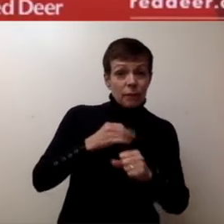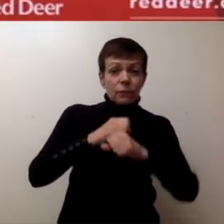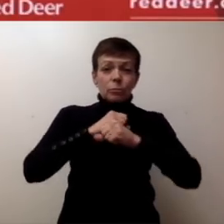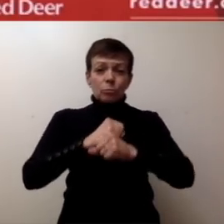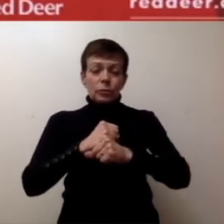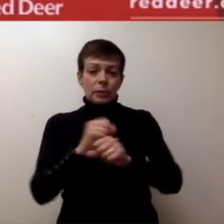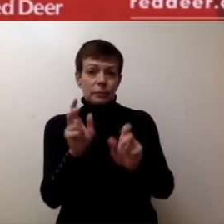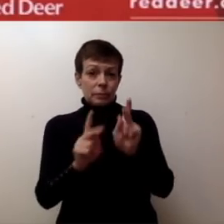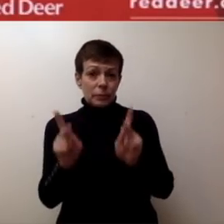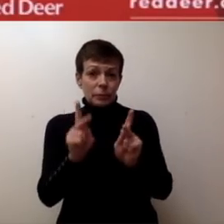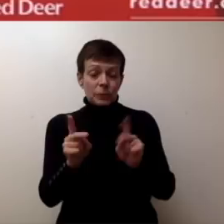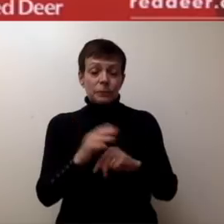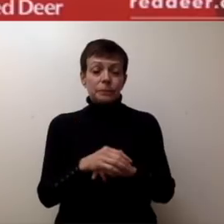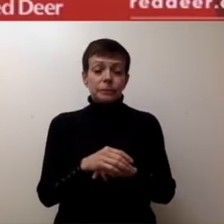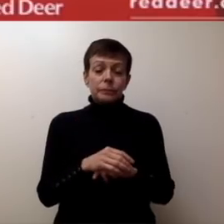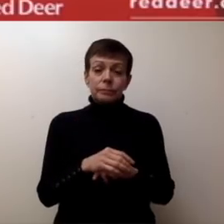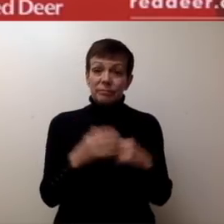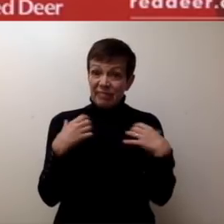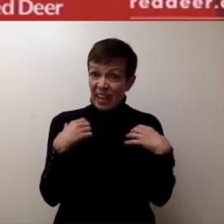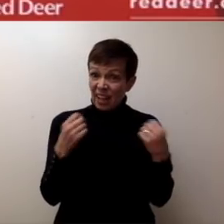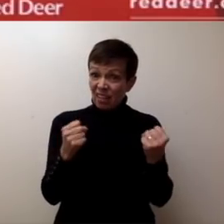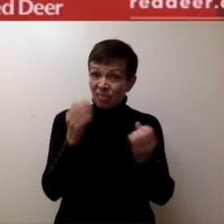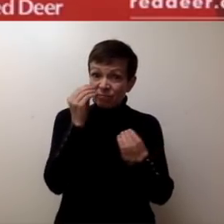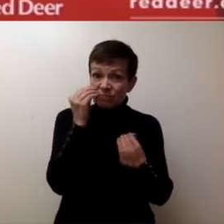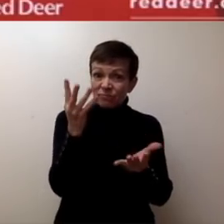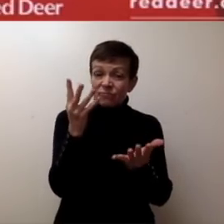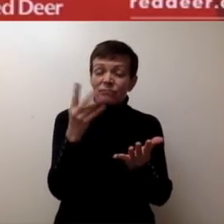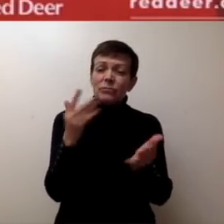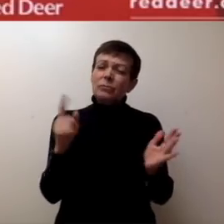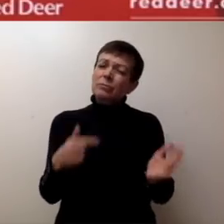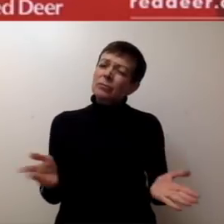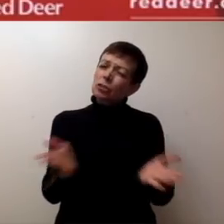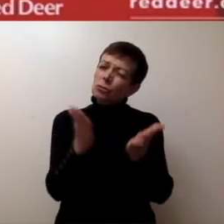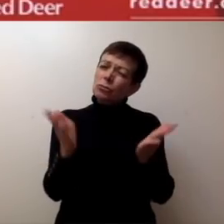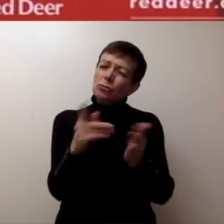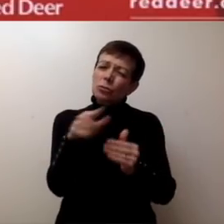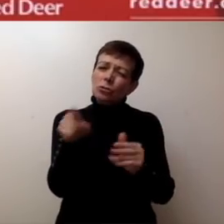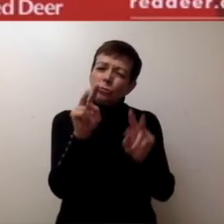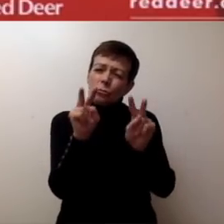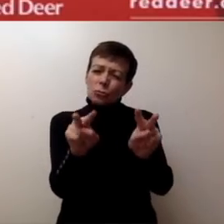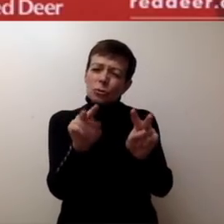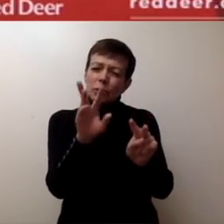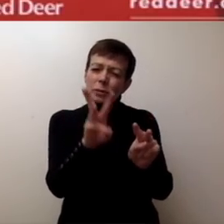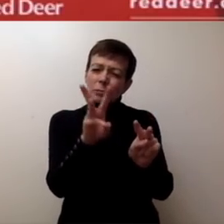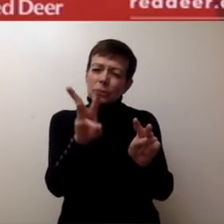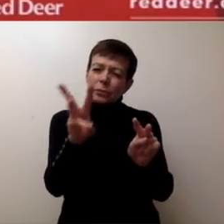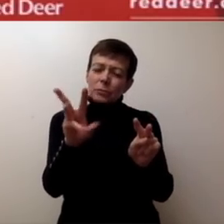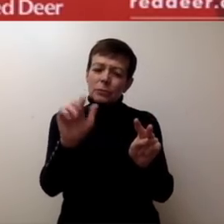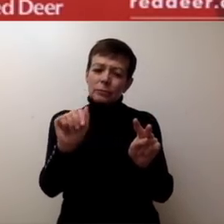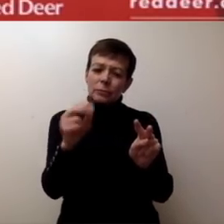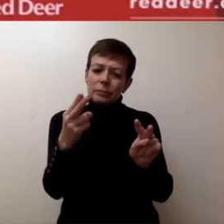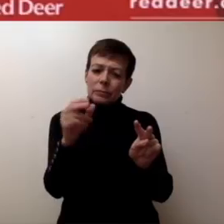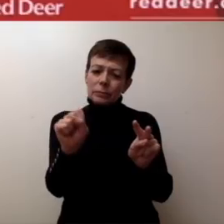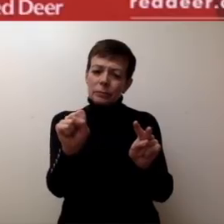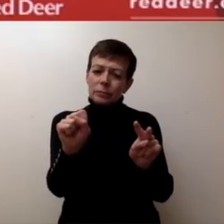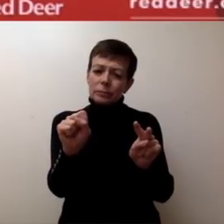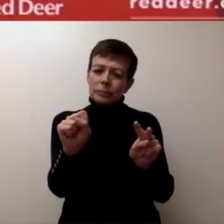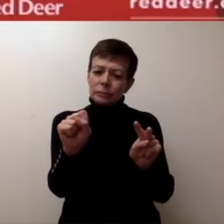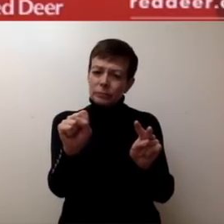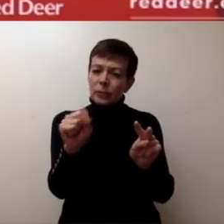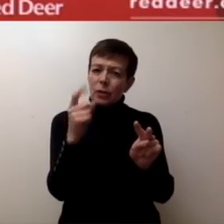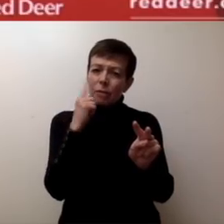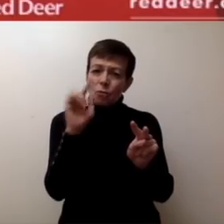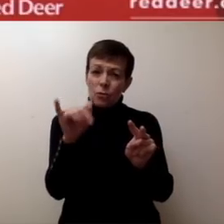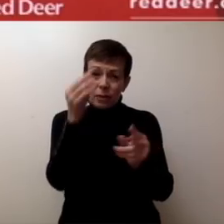information, continue to urge citizens to visit www.ahs.ca for health-related questions.